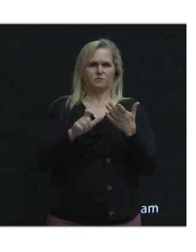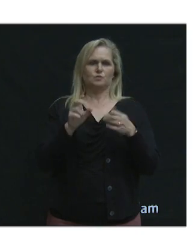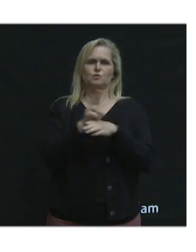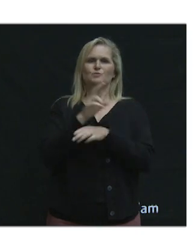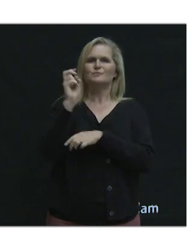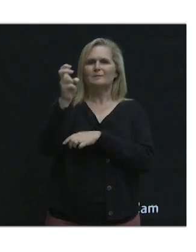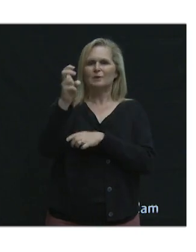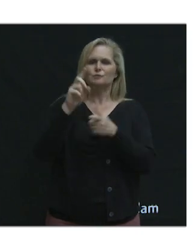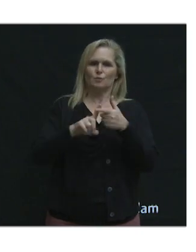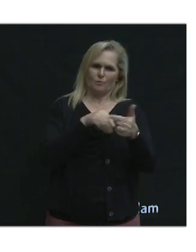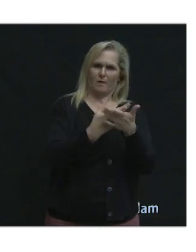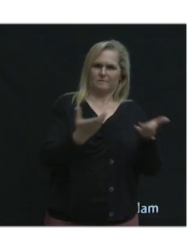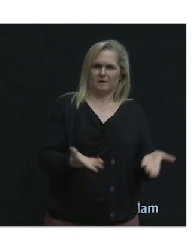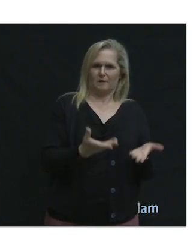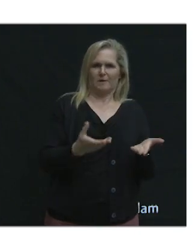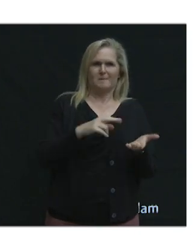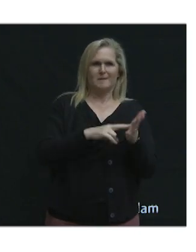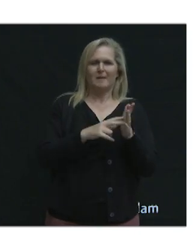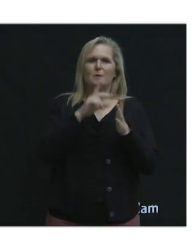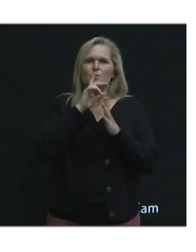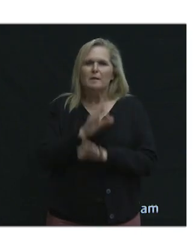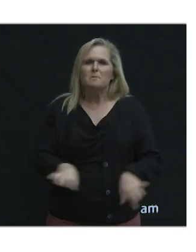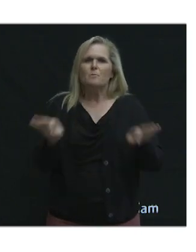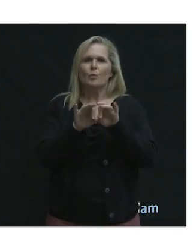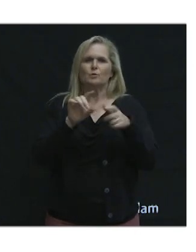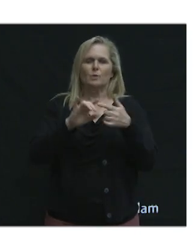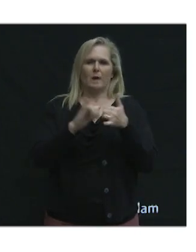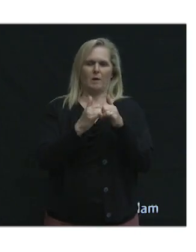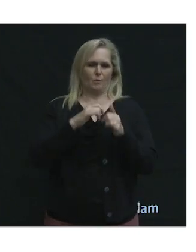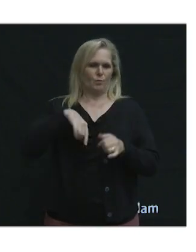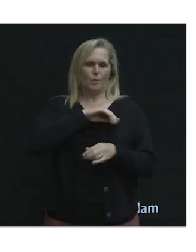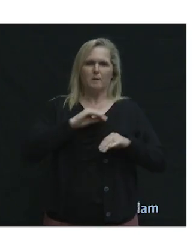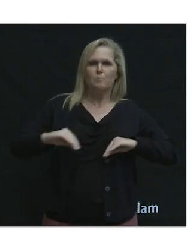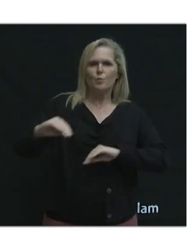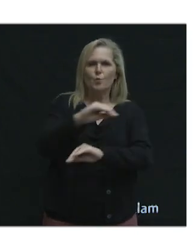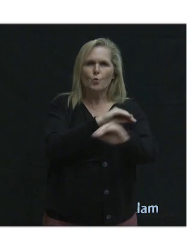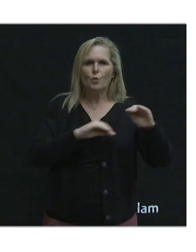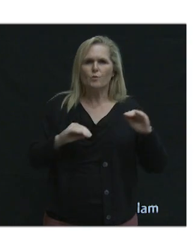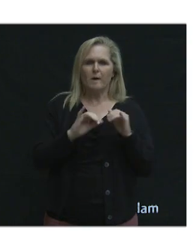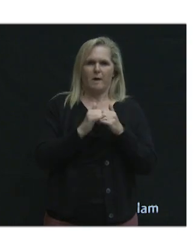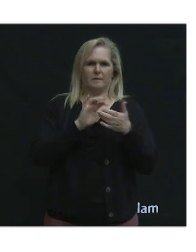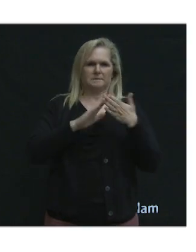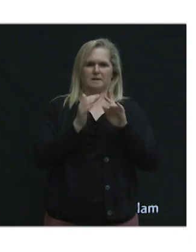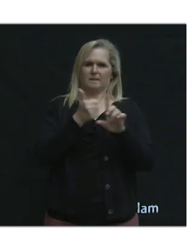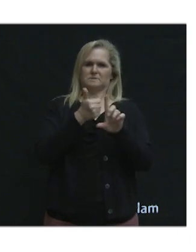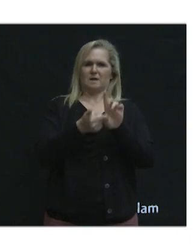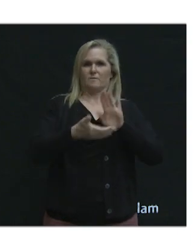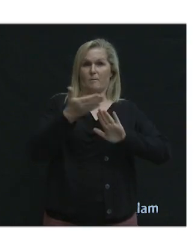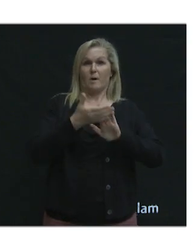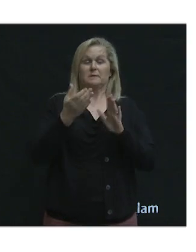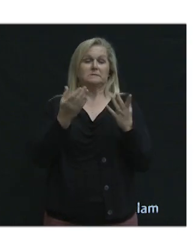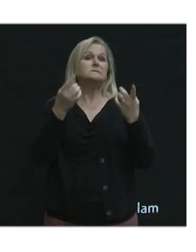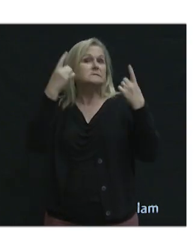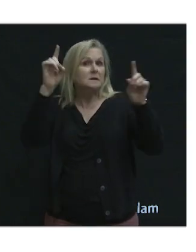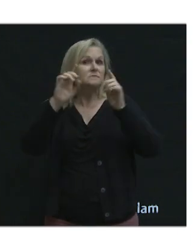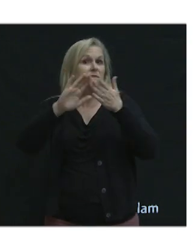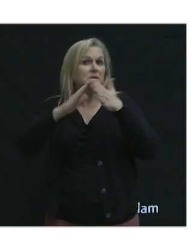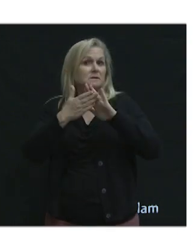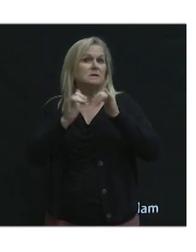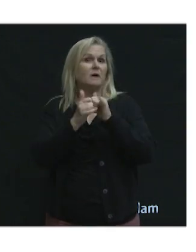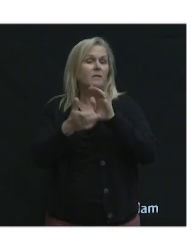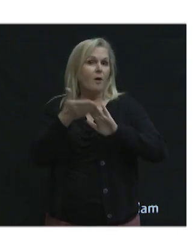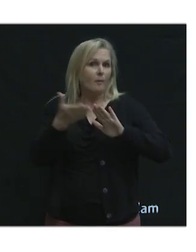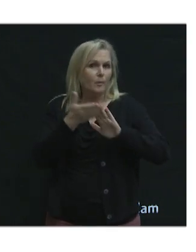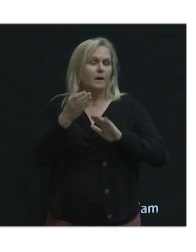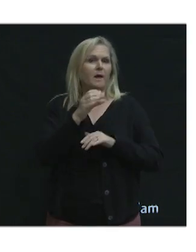right? So transportation is fundamental to how we move and how cities operate and successful cities operate. It impacts your safety,